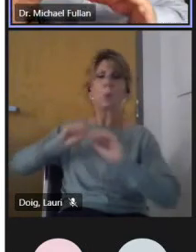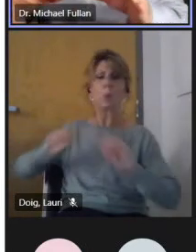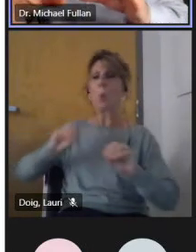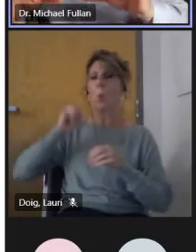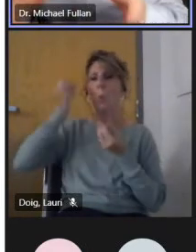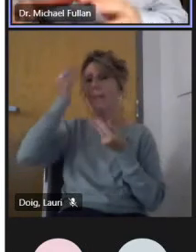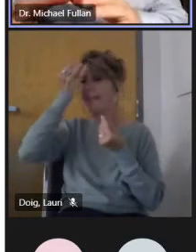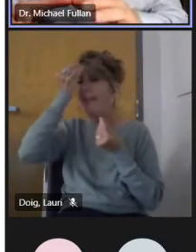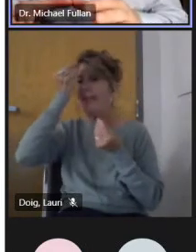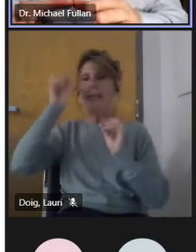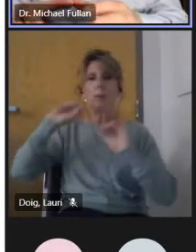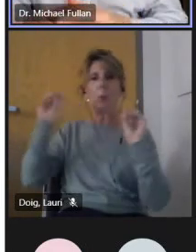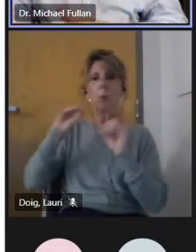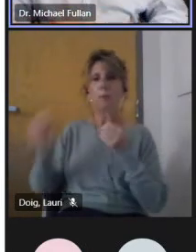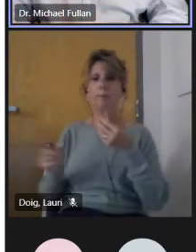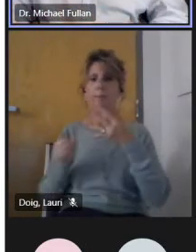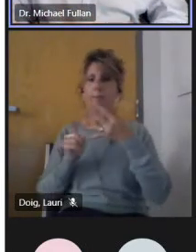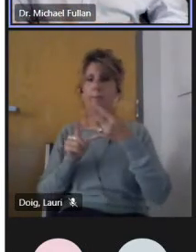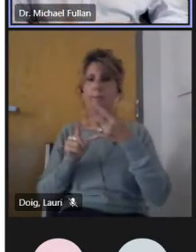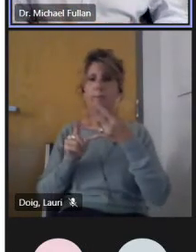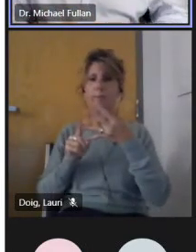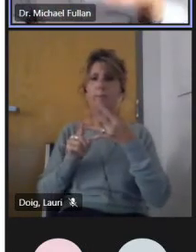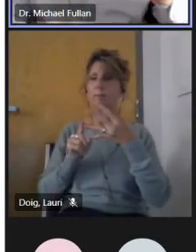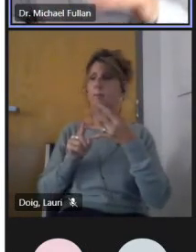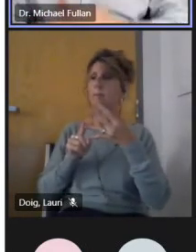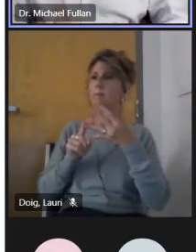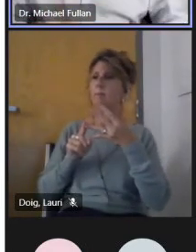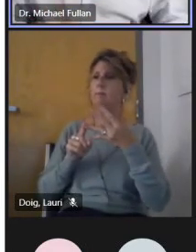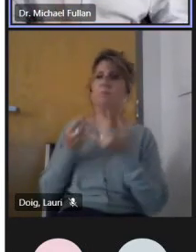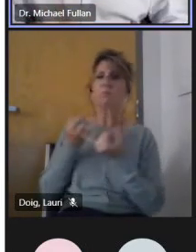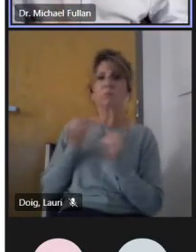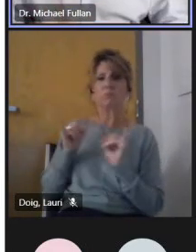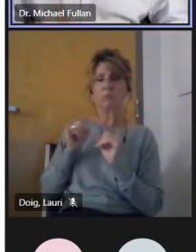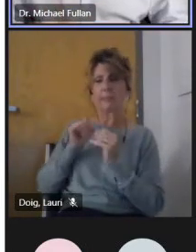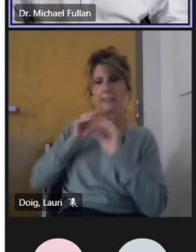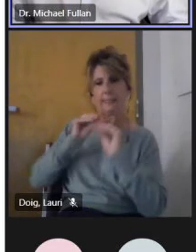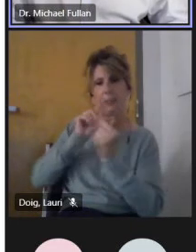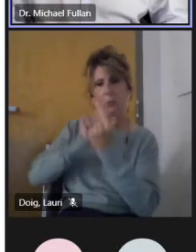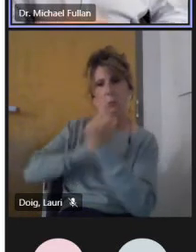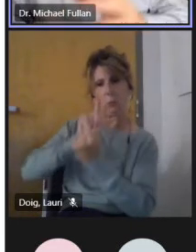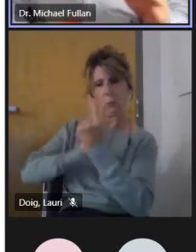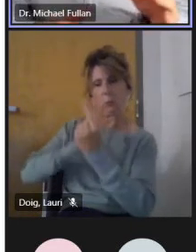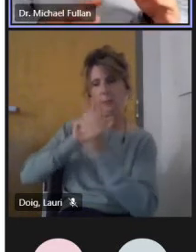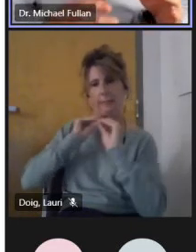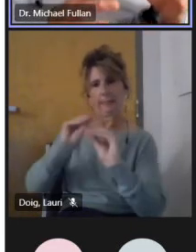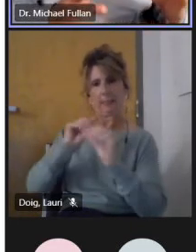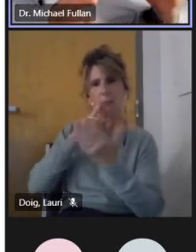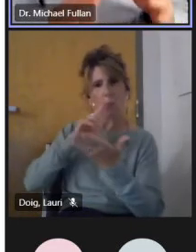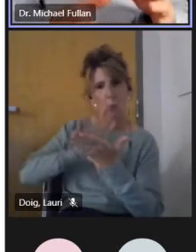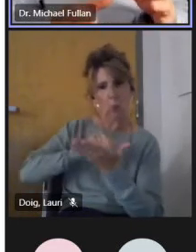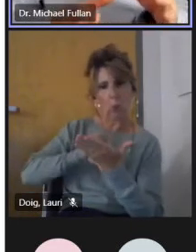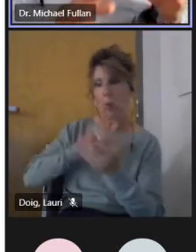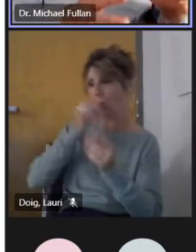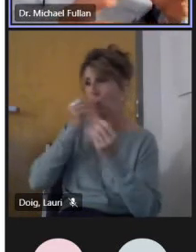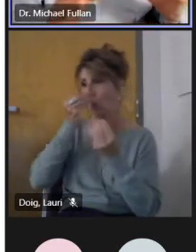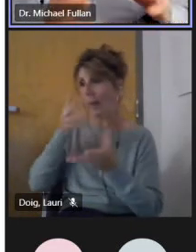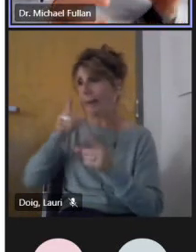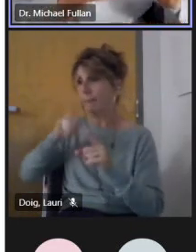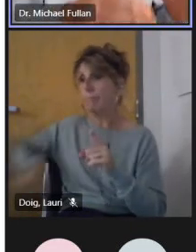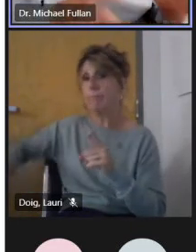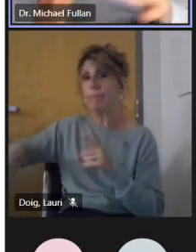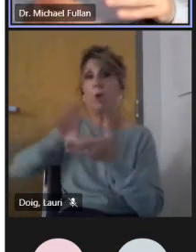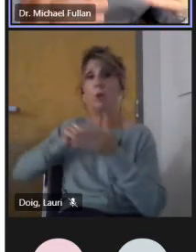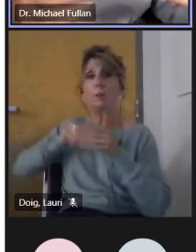Asterity is a different way of going about economics. I'll come to that when I turn to the left side. Fragmentation we've had frequently